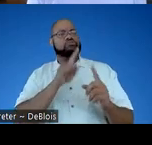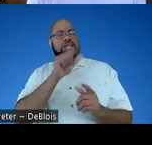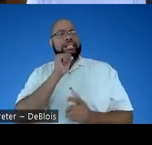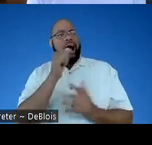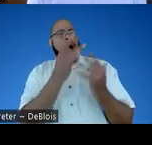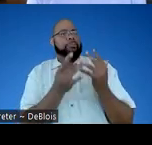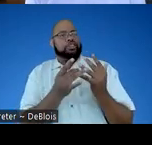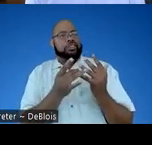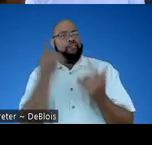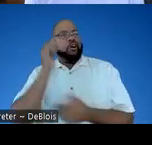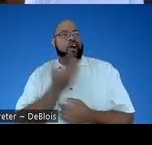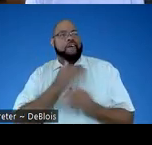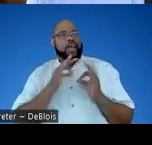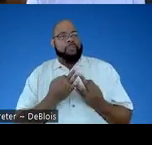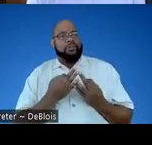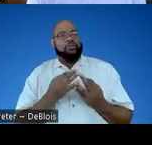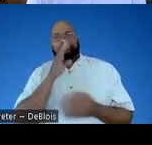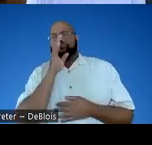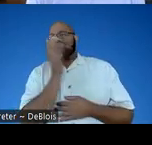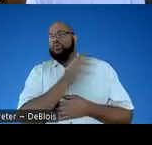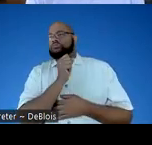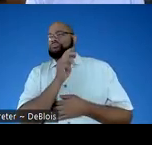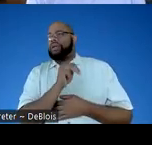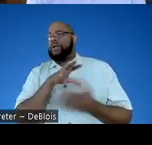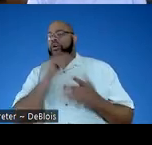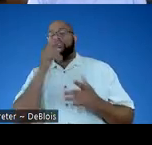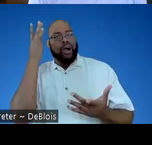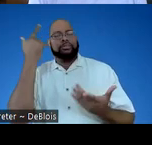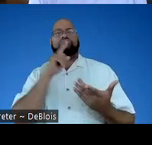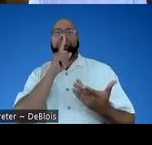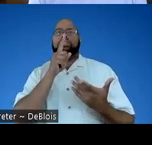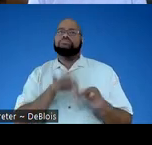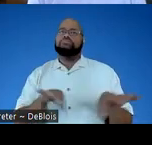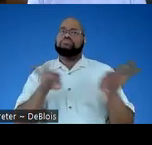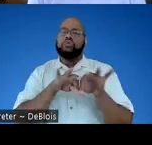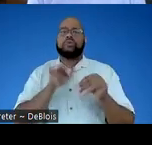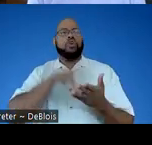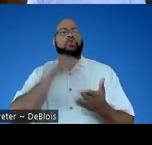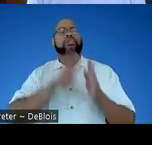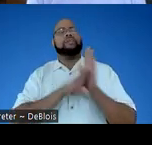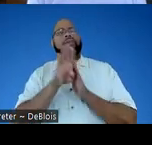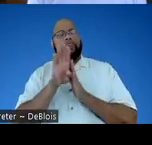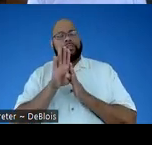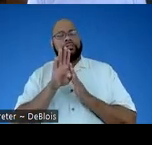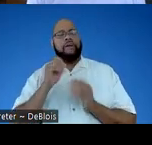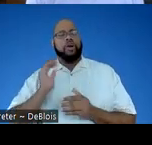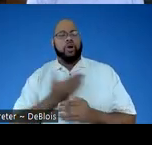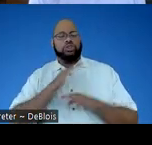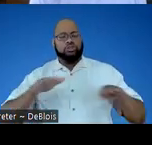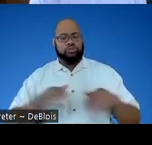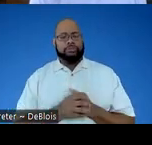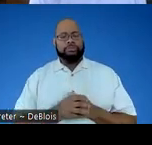option for our family to ignore STEM learning because it's so important to the learning and development of our children.